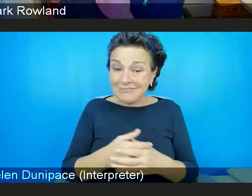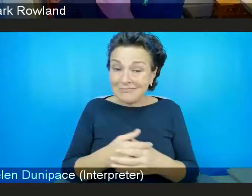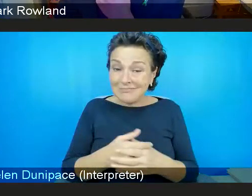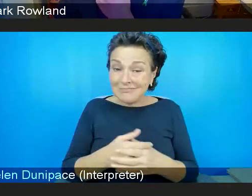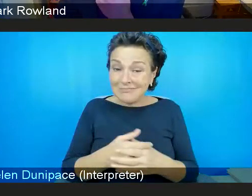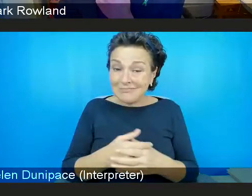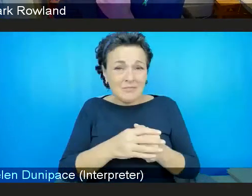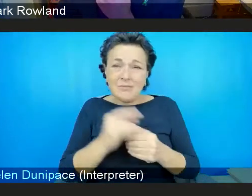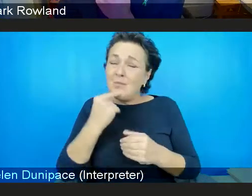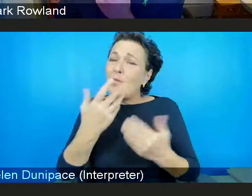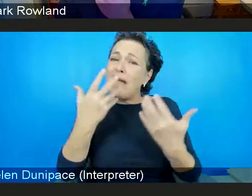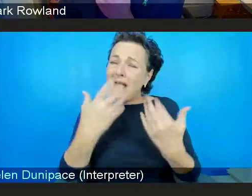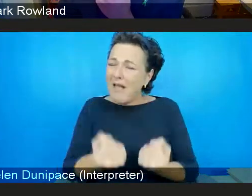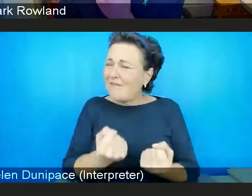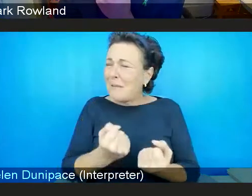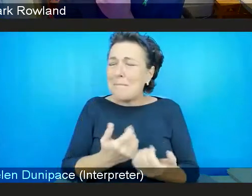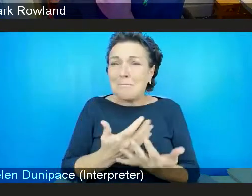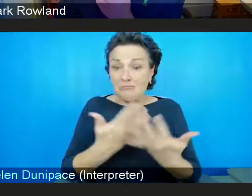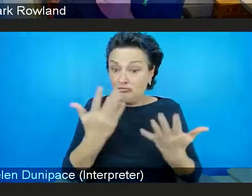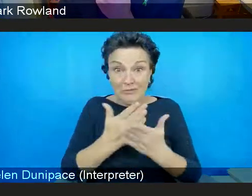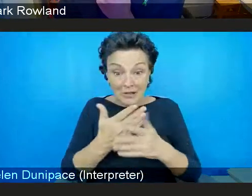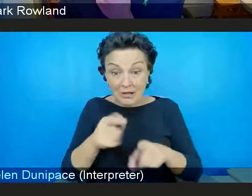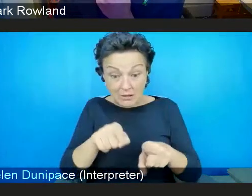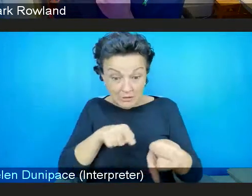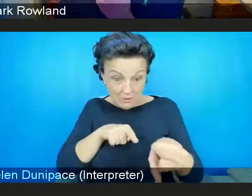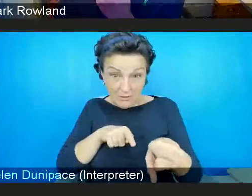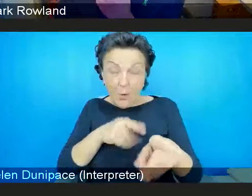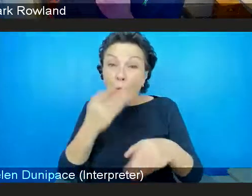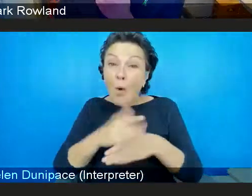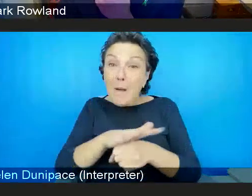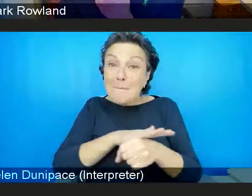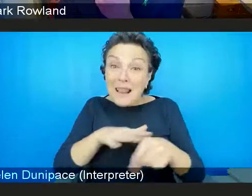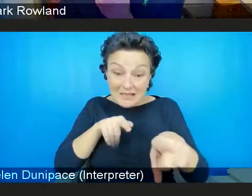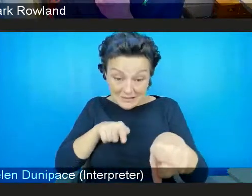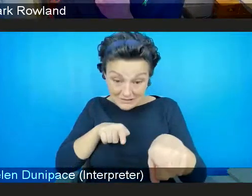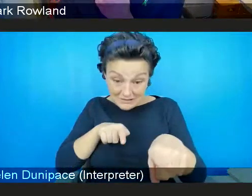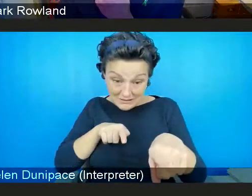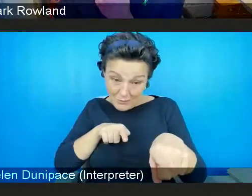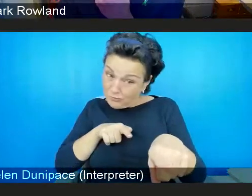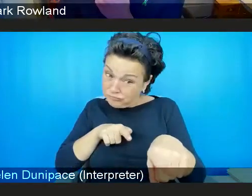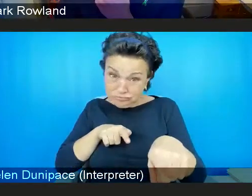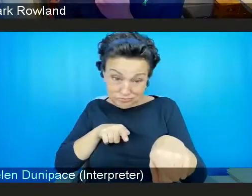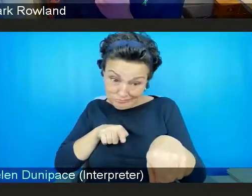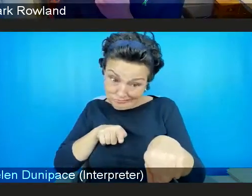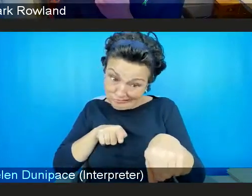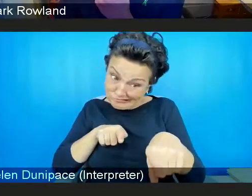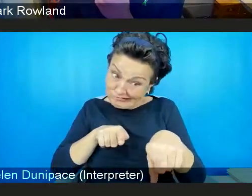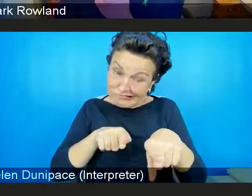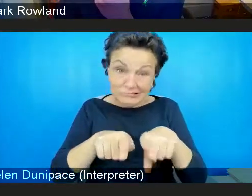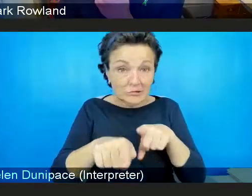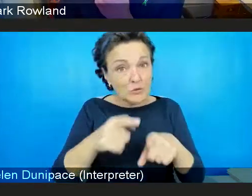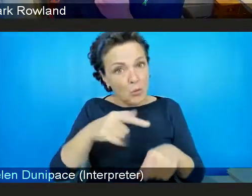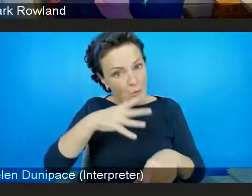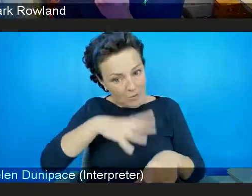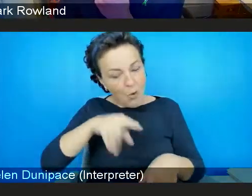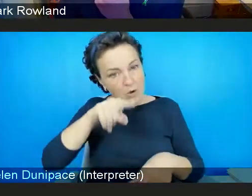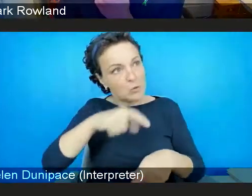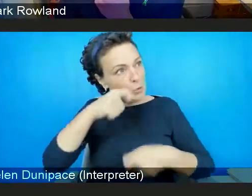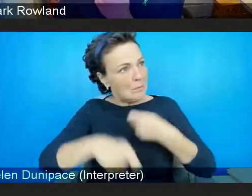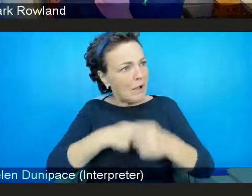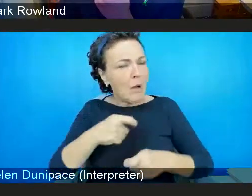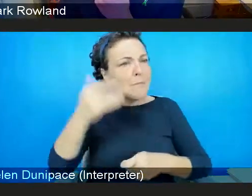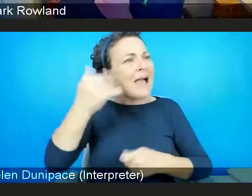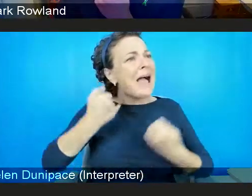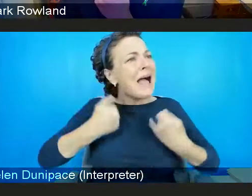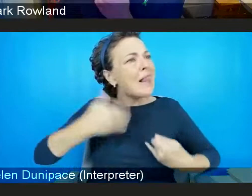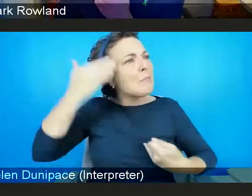organizations to normalize mental ill health. And to prioritize the importance of mental